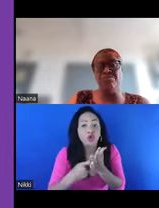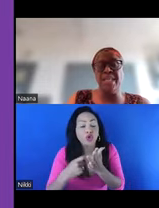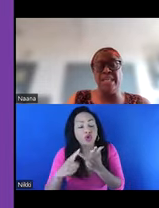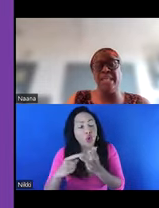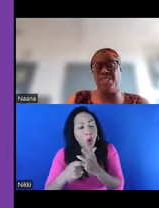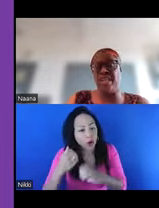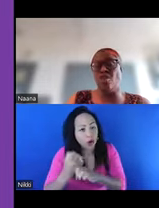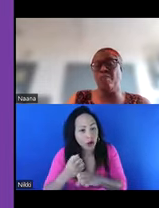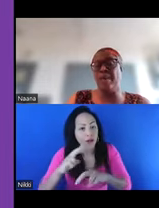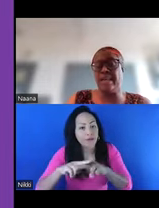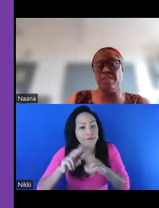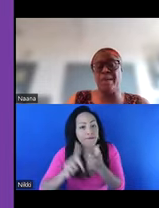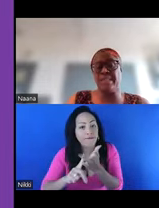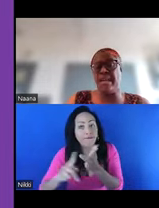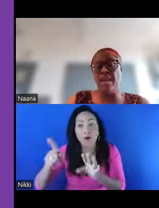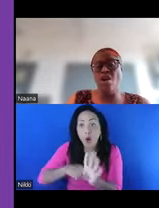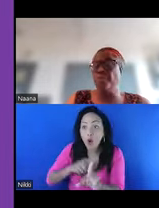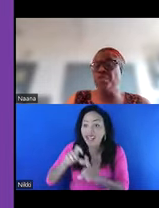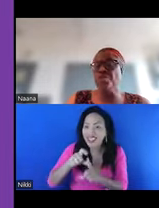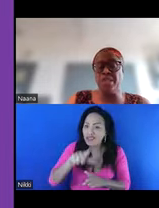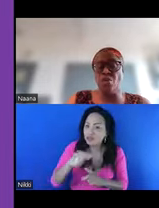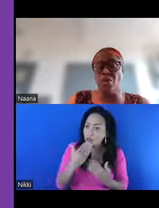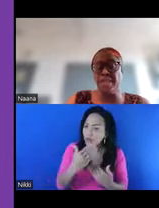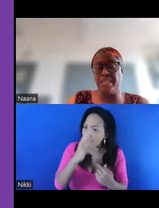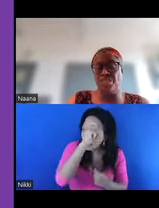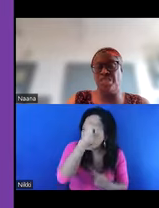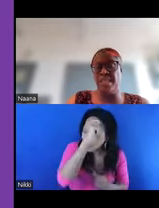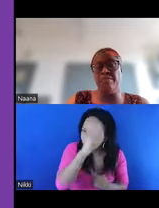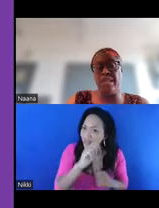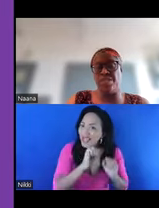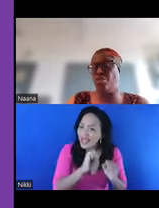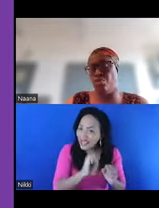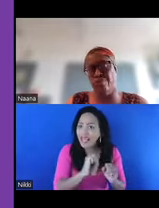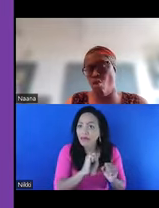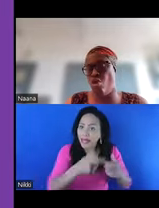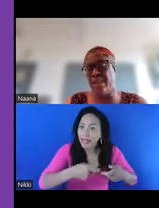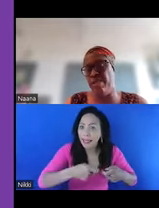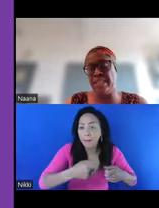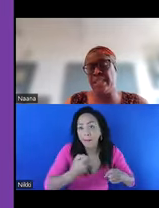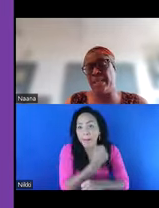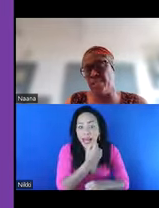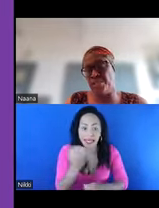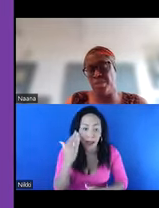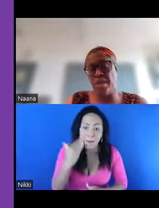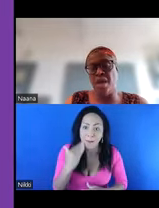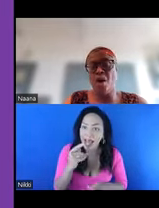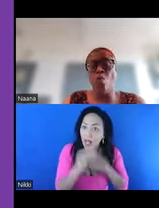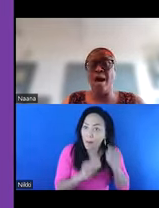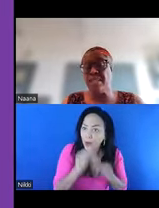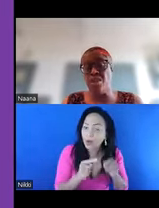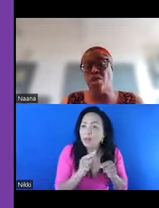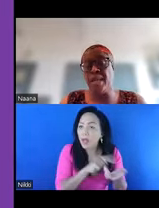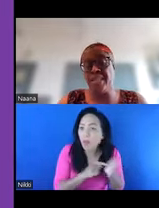highlight really the agenda of Black Lives Matter on this whole decolonization in relation to Vogue and related other issues.